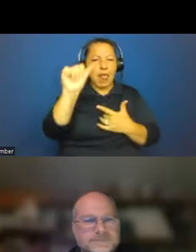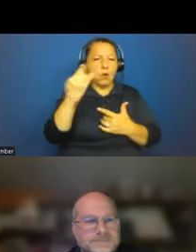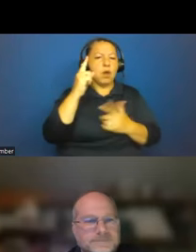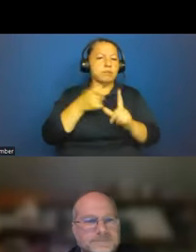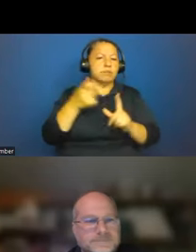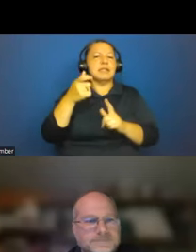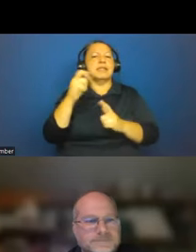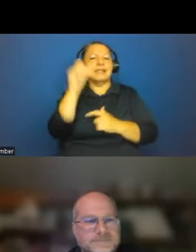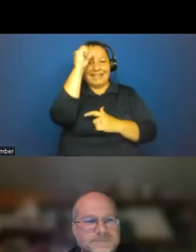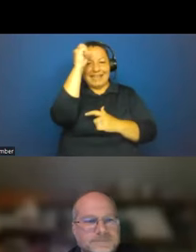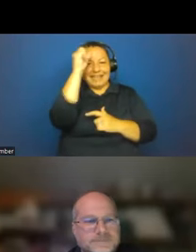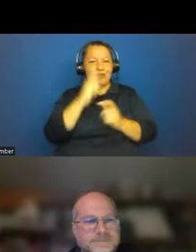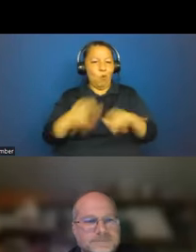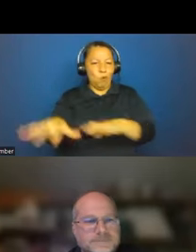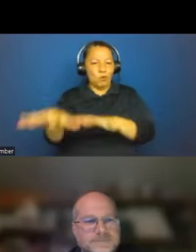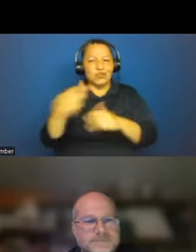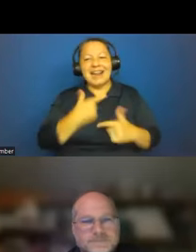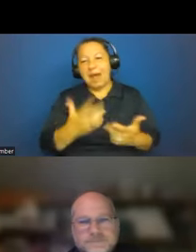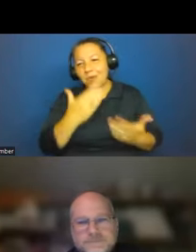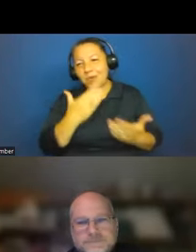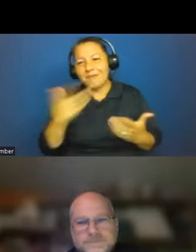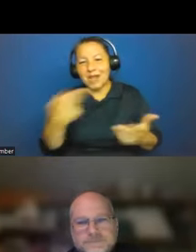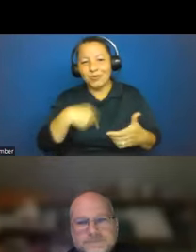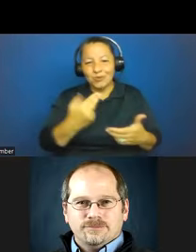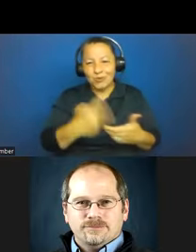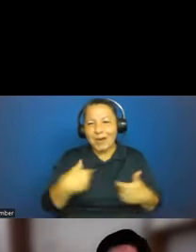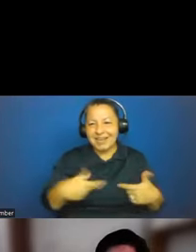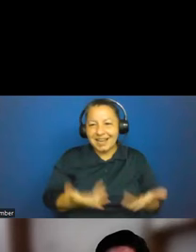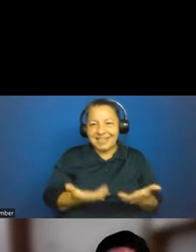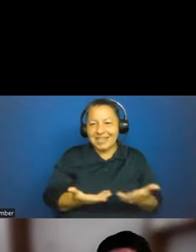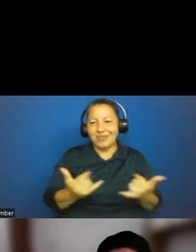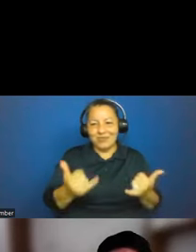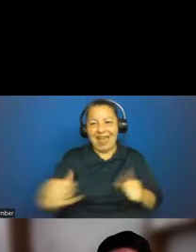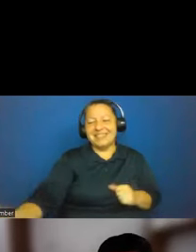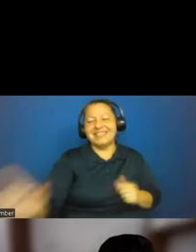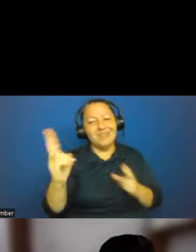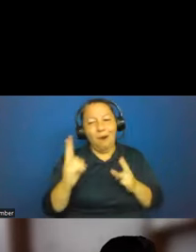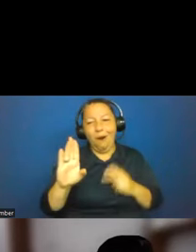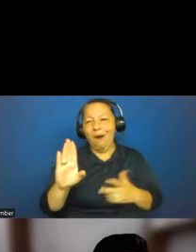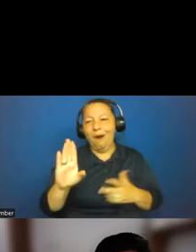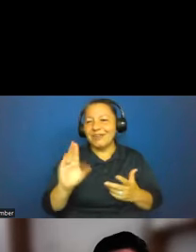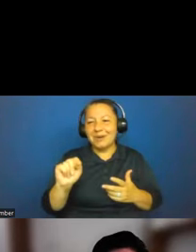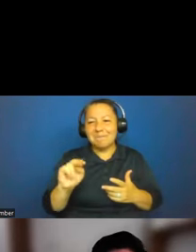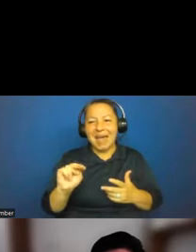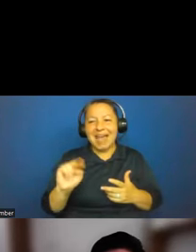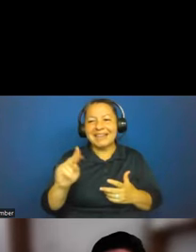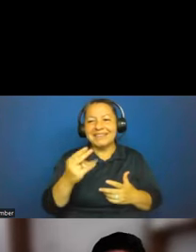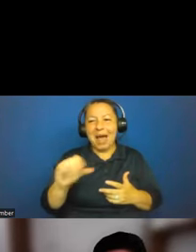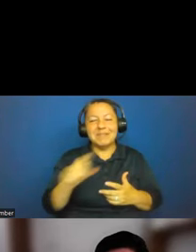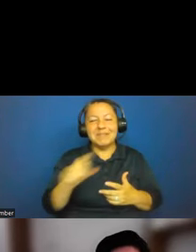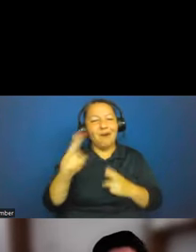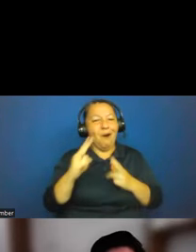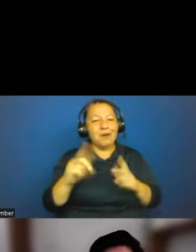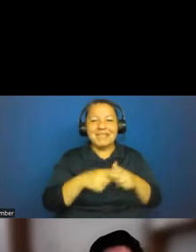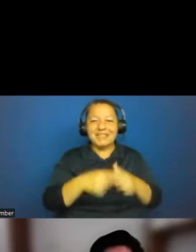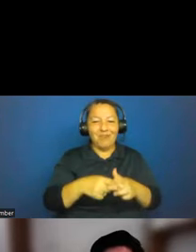I'm so grateful that you are joining us all here today, and it's just such an honor to be starting this series as